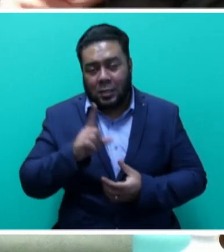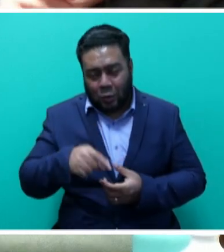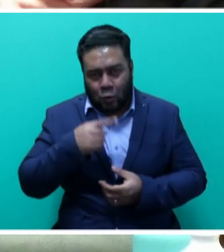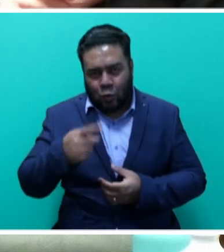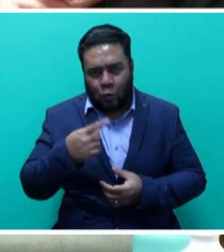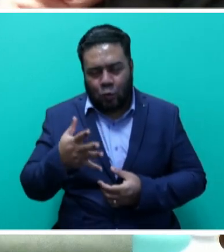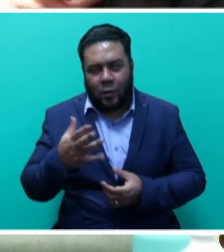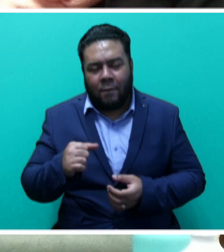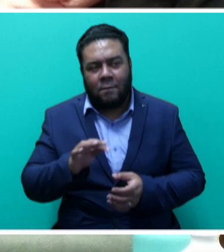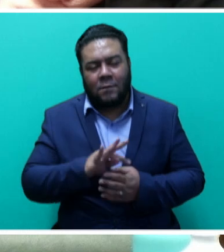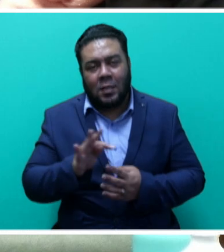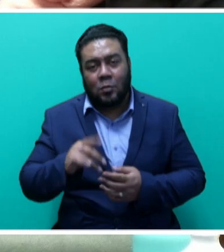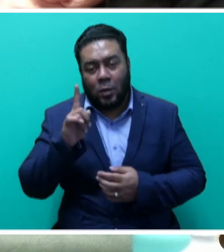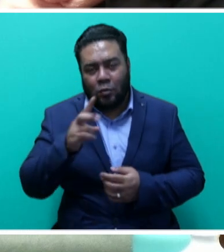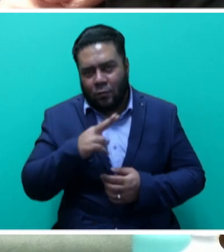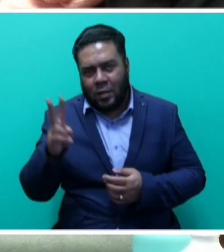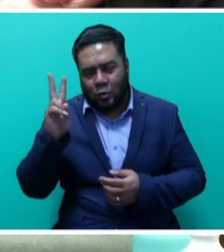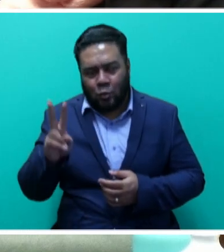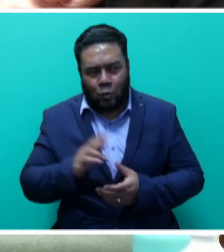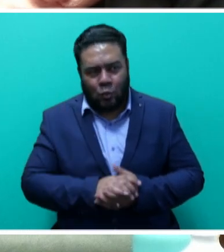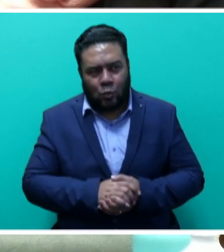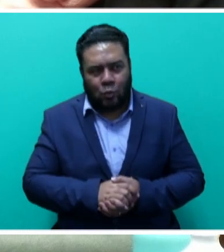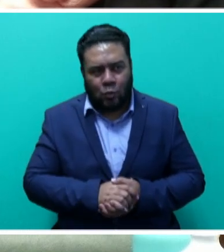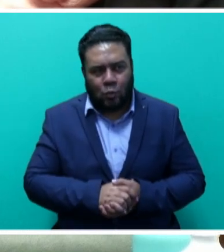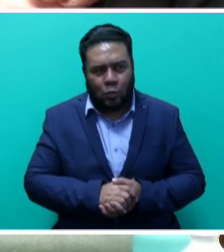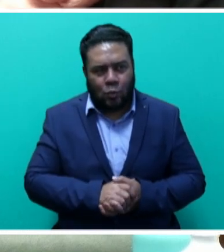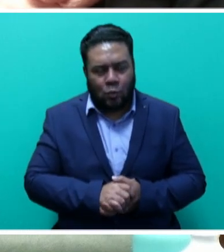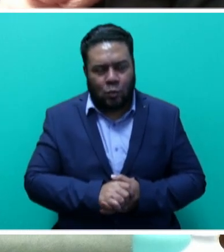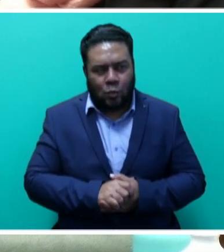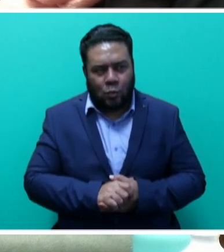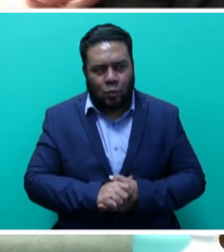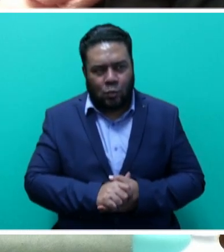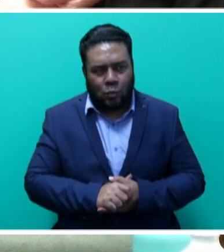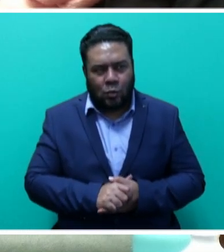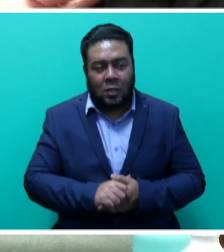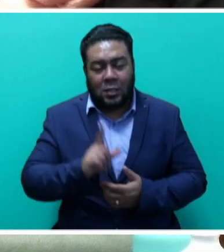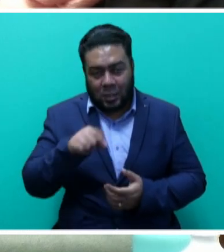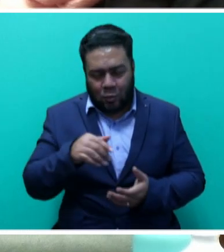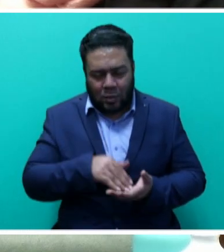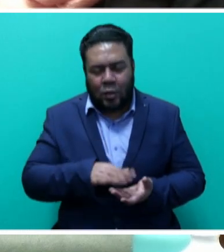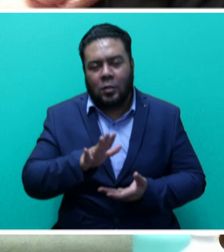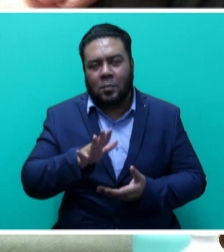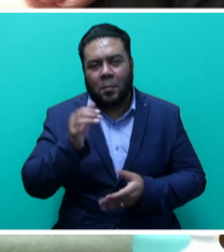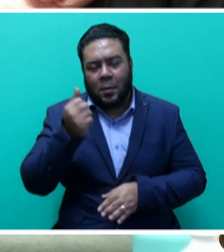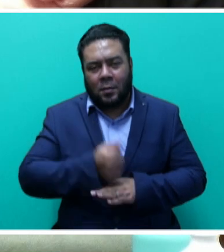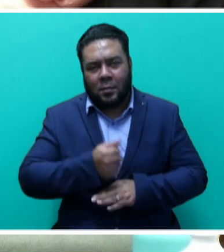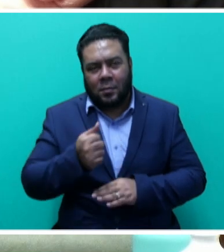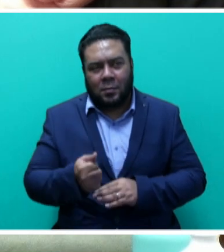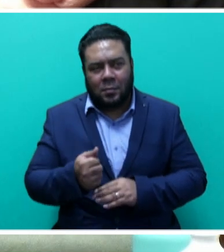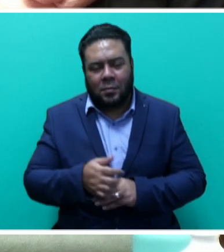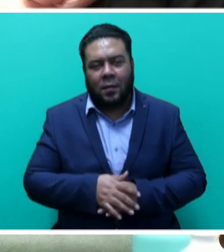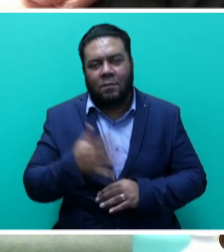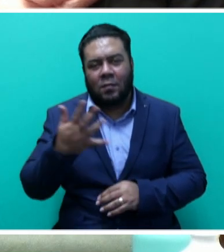of phase one to phase two, and this was endorsed by Cabinet on the 15th of